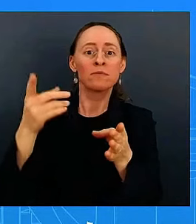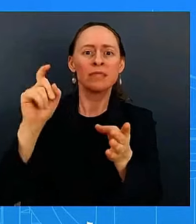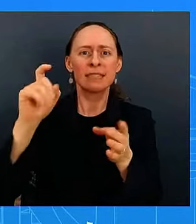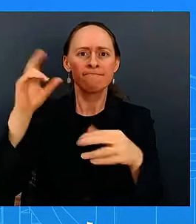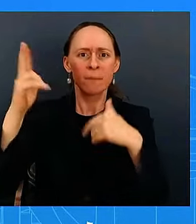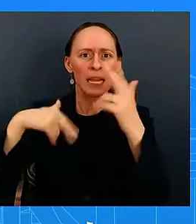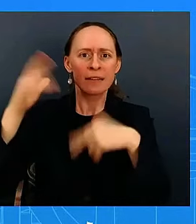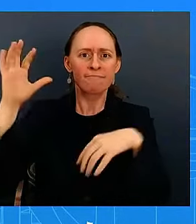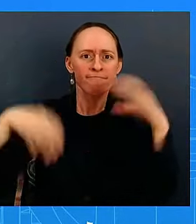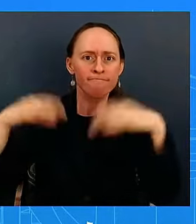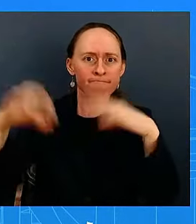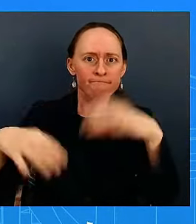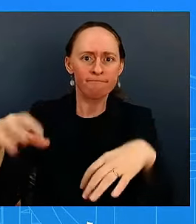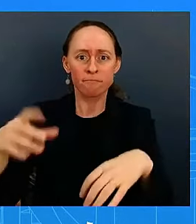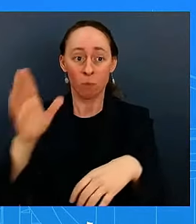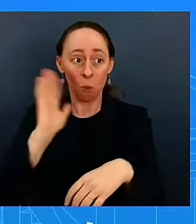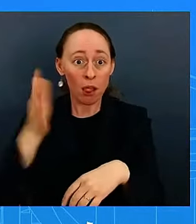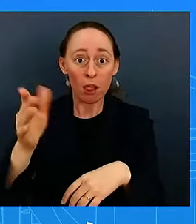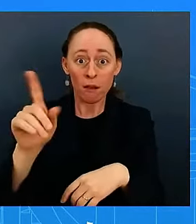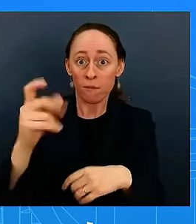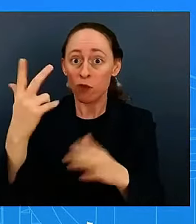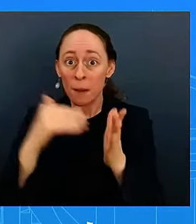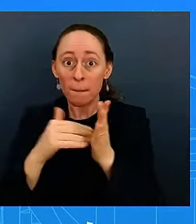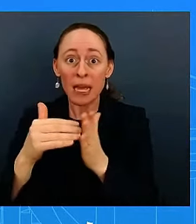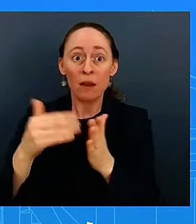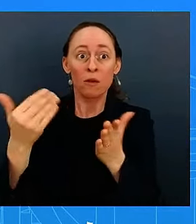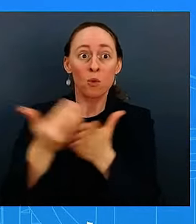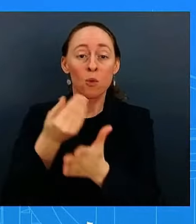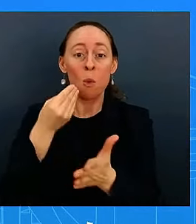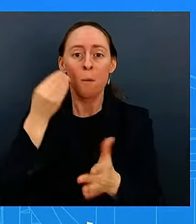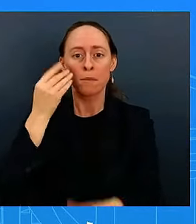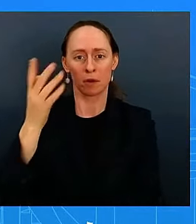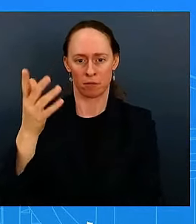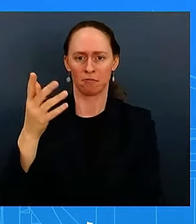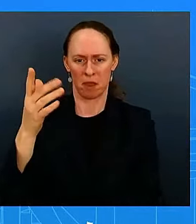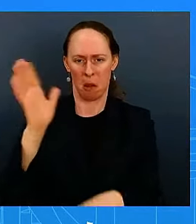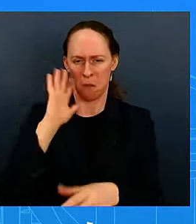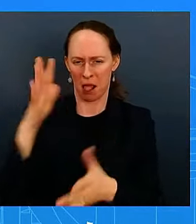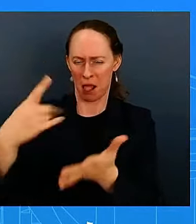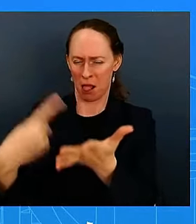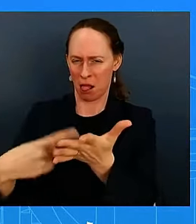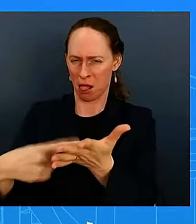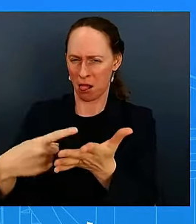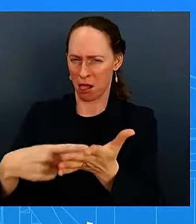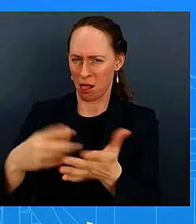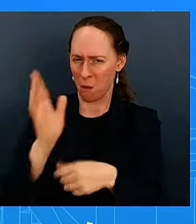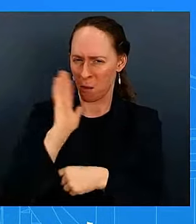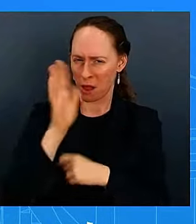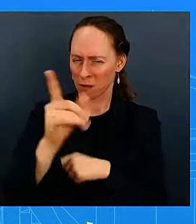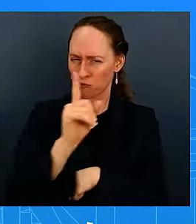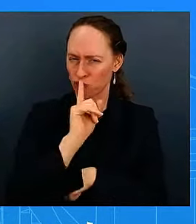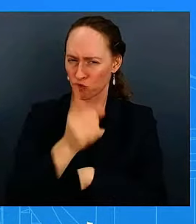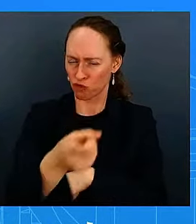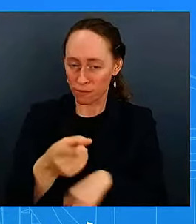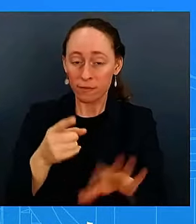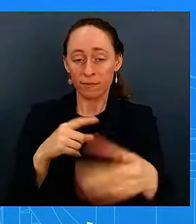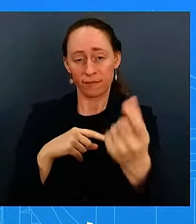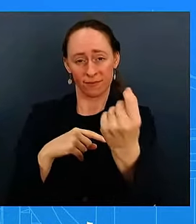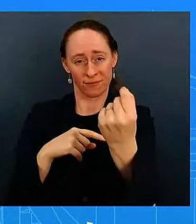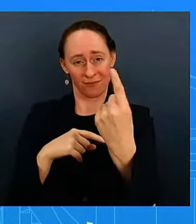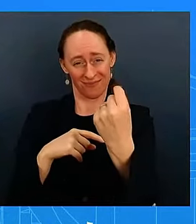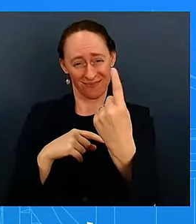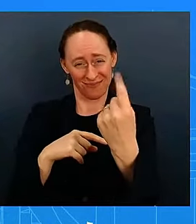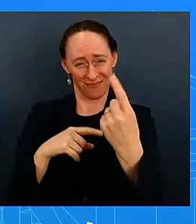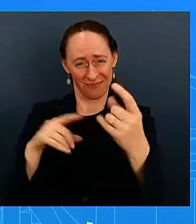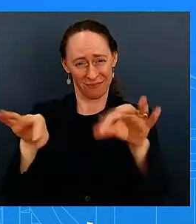about that in a second uh but one thing that i think uh and hope will happen is that uh there are a lot of people and